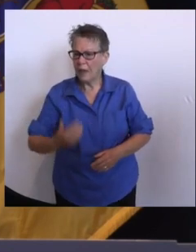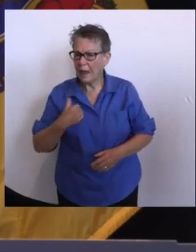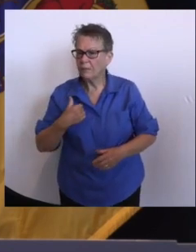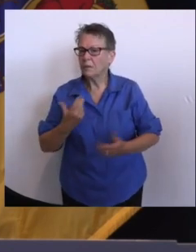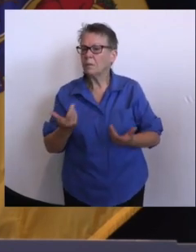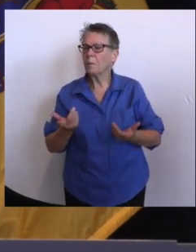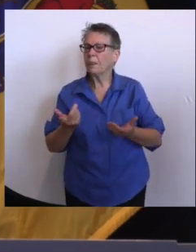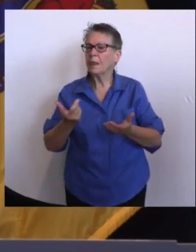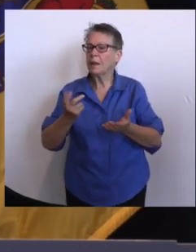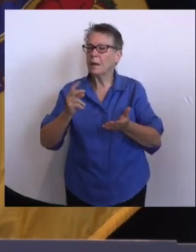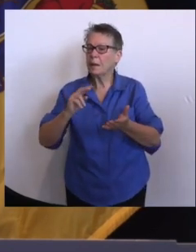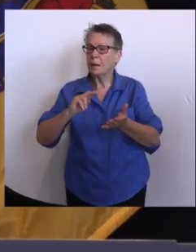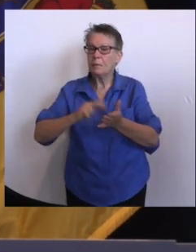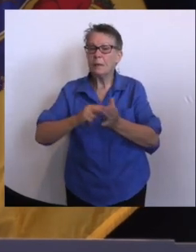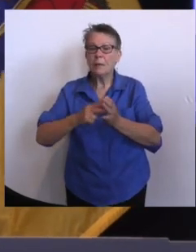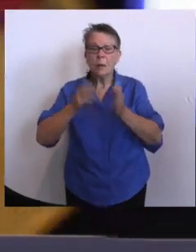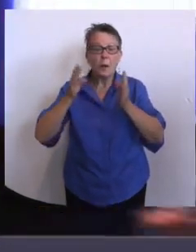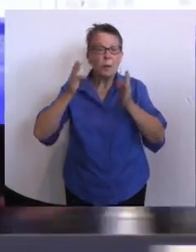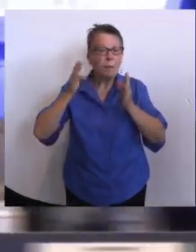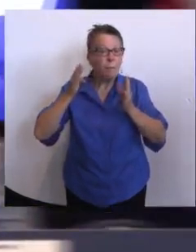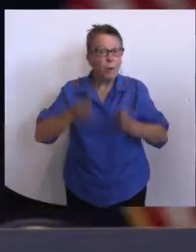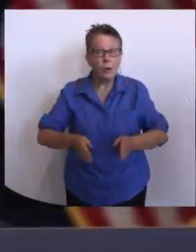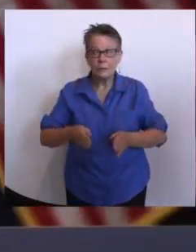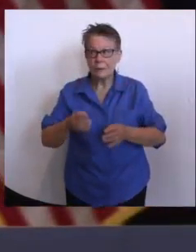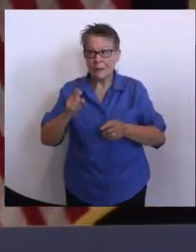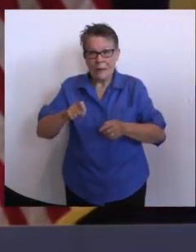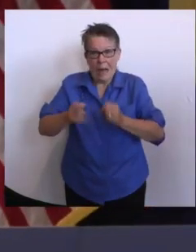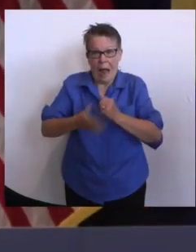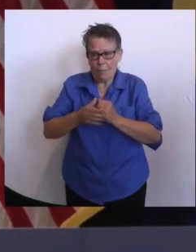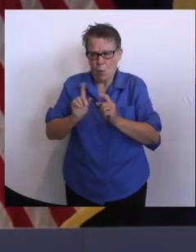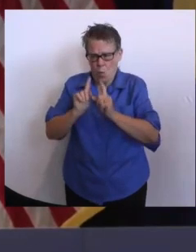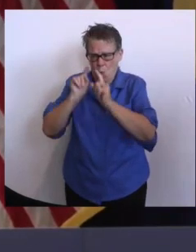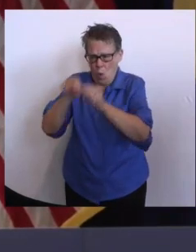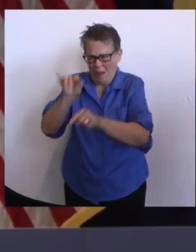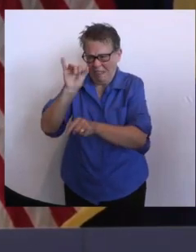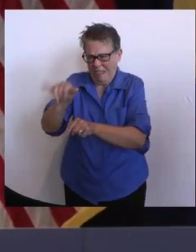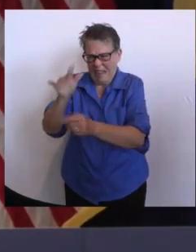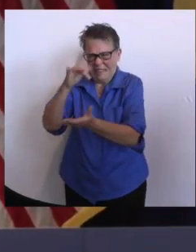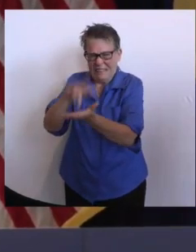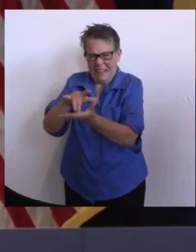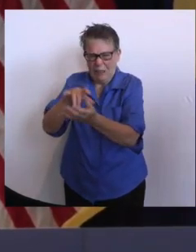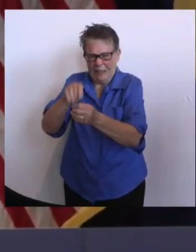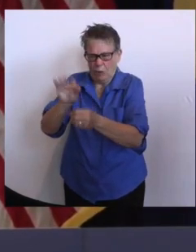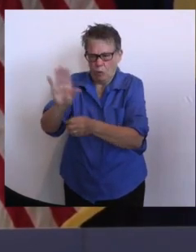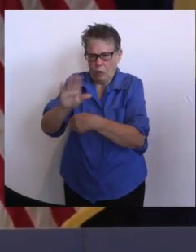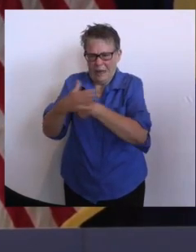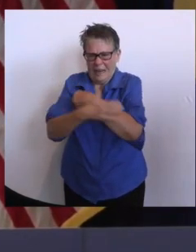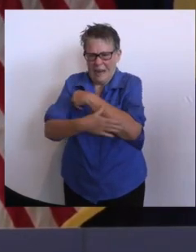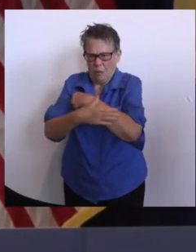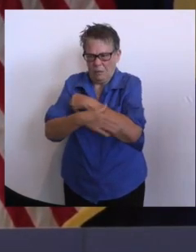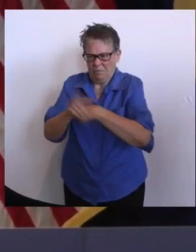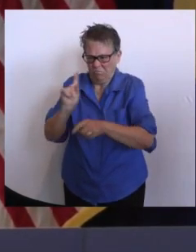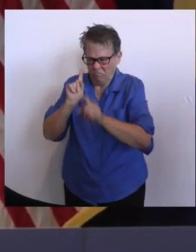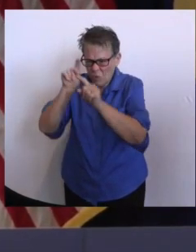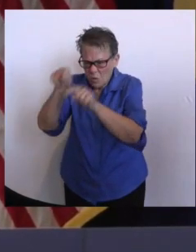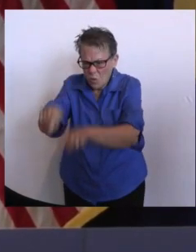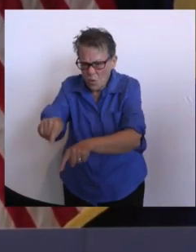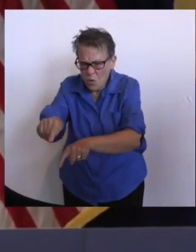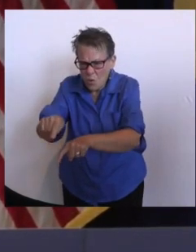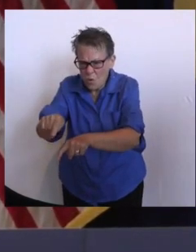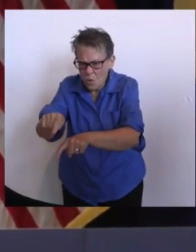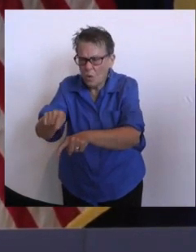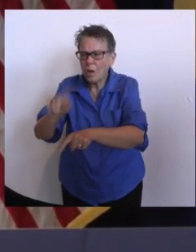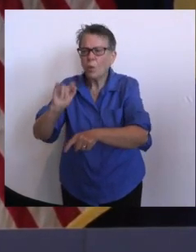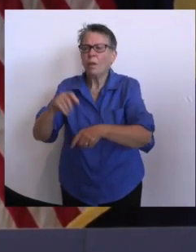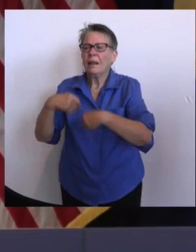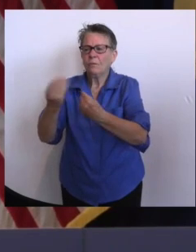resources and support. That's correct. FEMA, as well as our in-state agencies, whether that's trying to get a motor vehicle up there